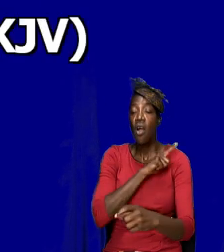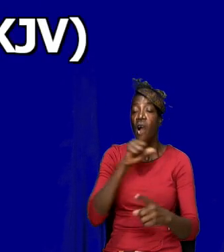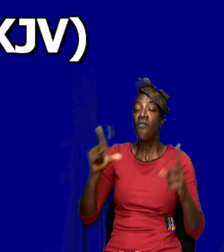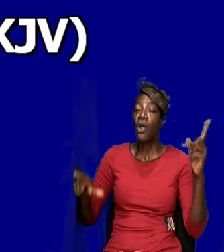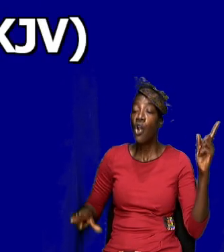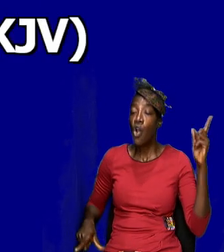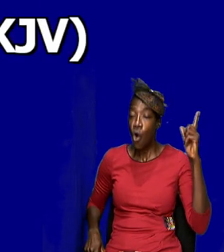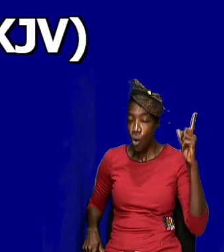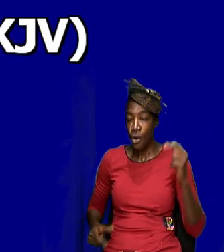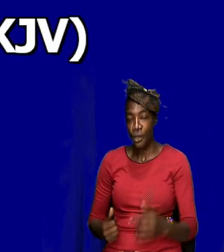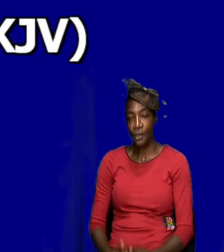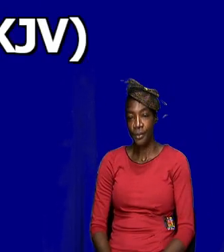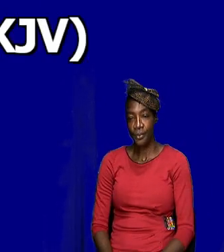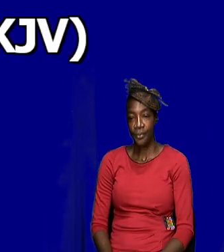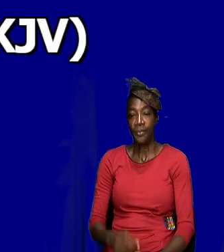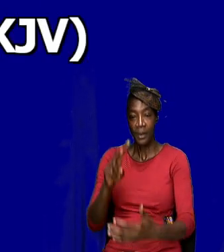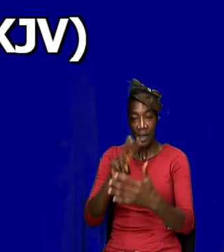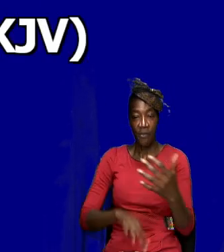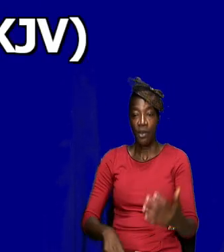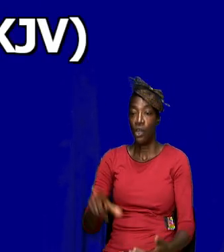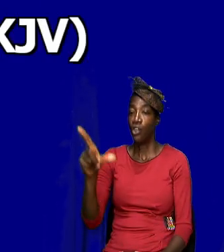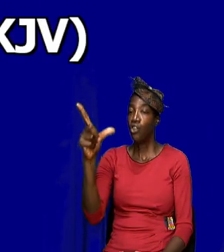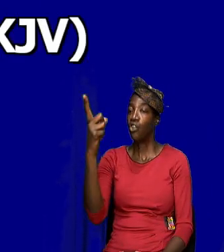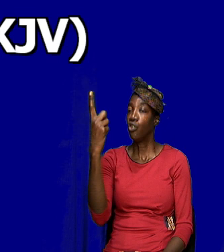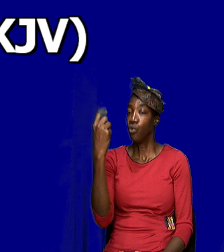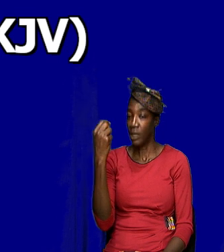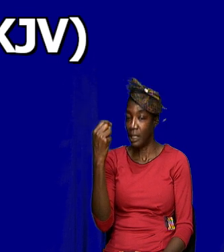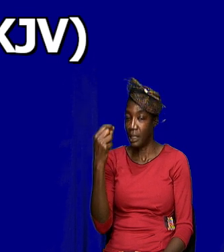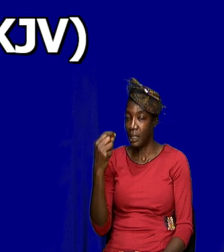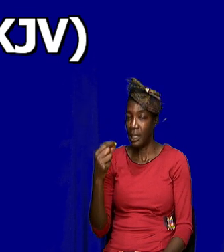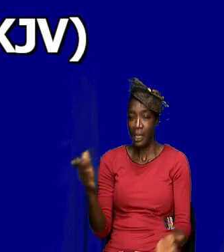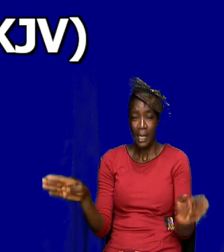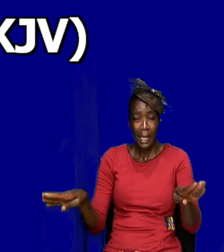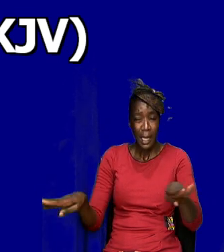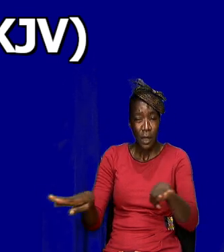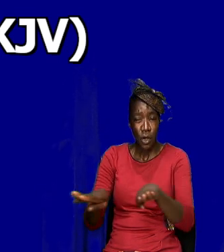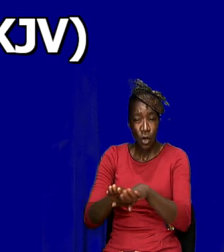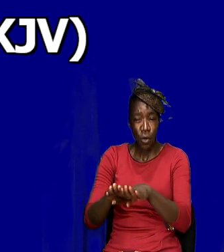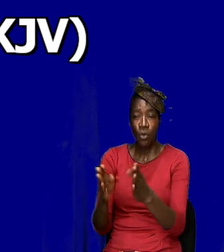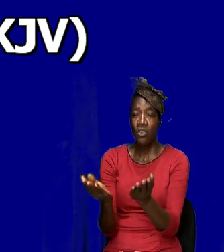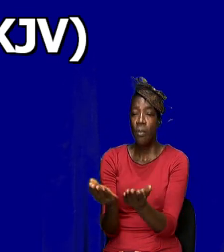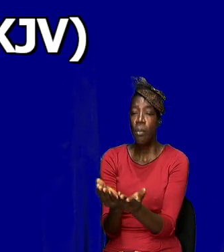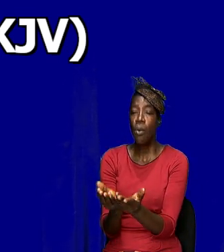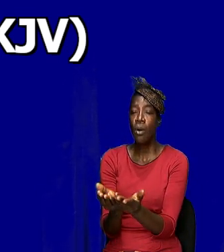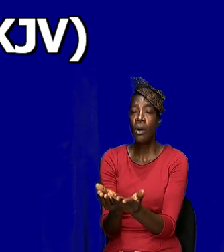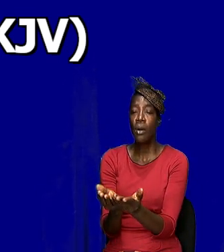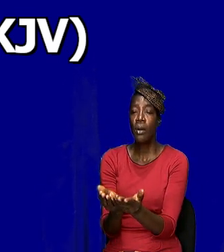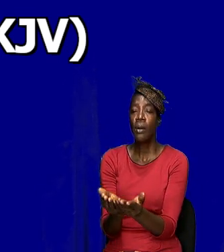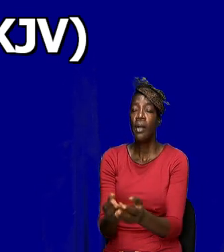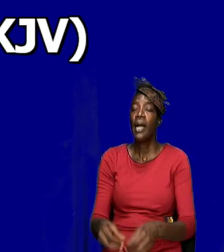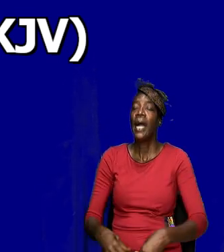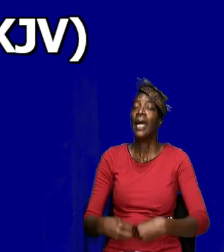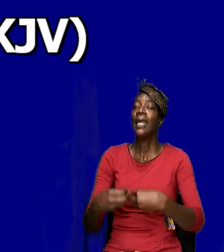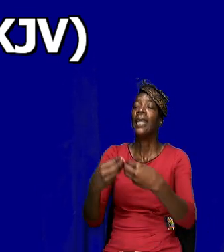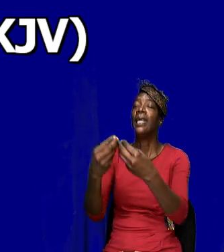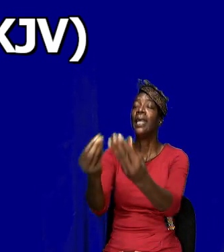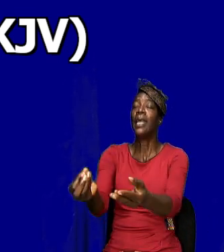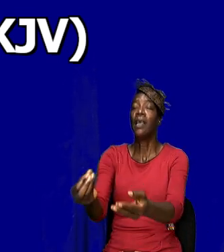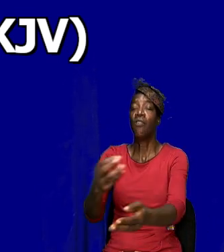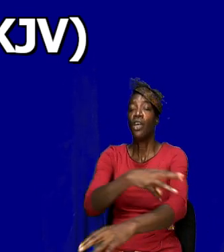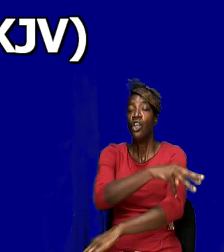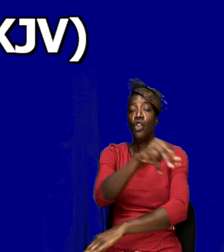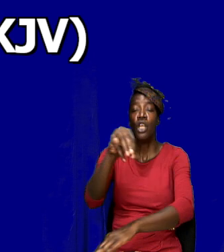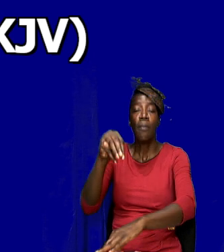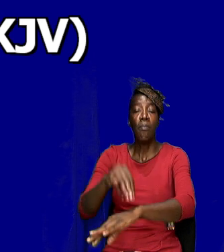Lord. Verse 20 said, and he closed the book and give it again to the minister